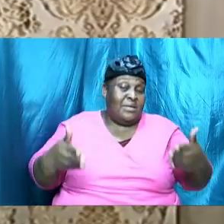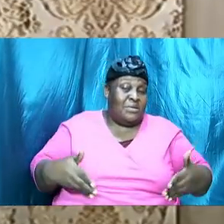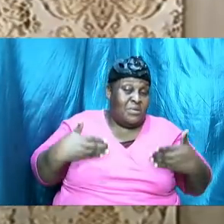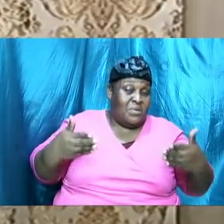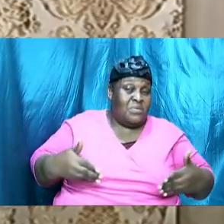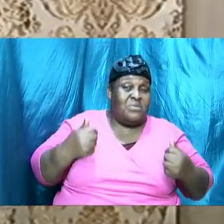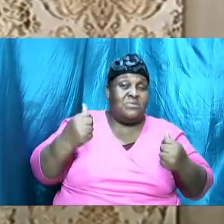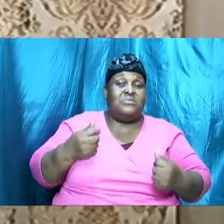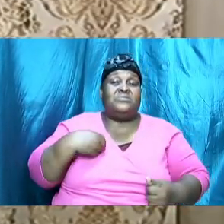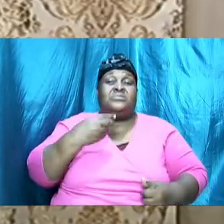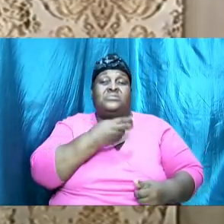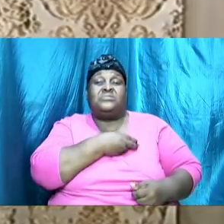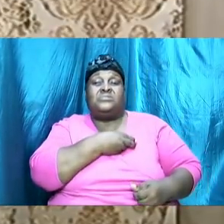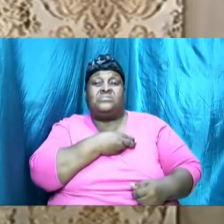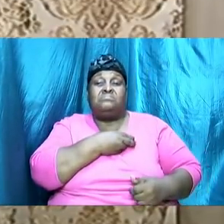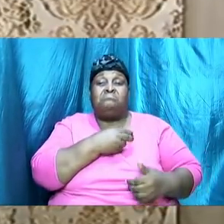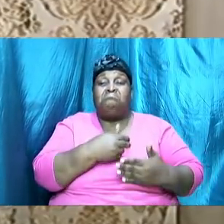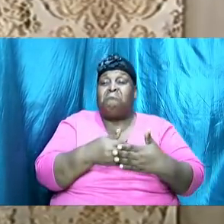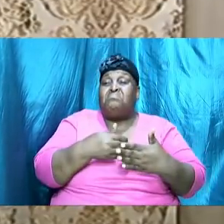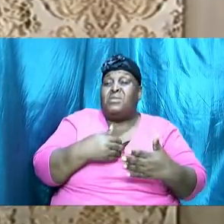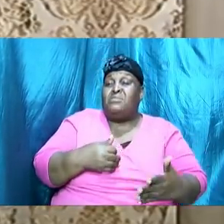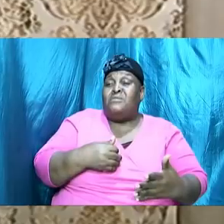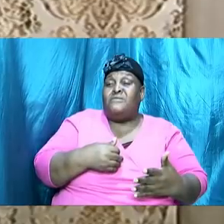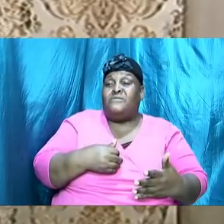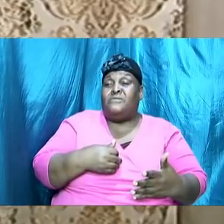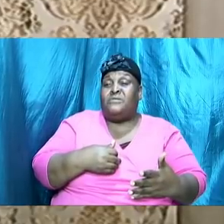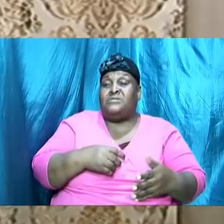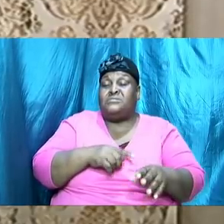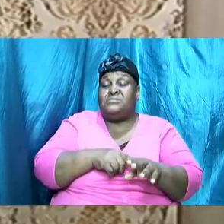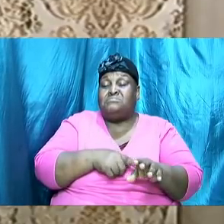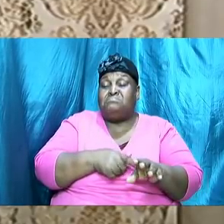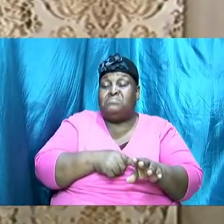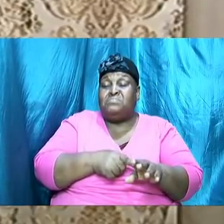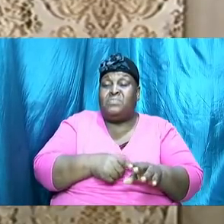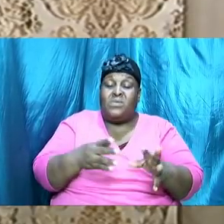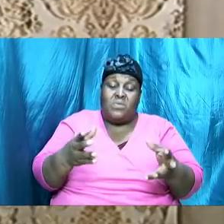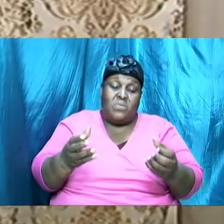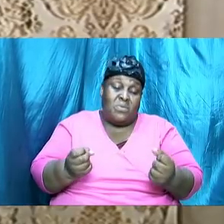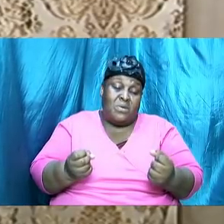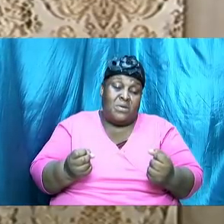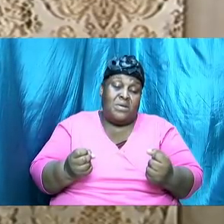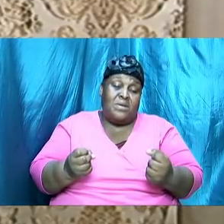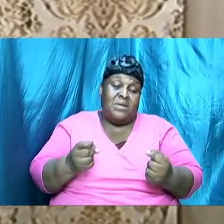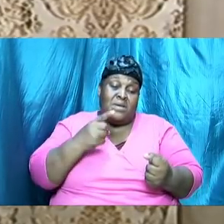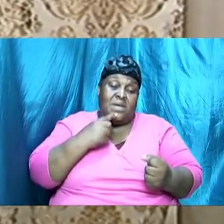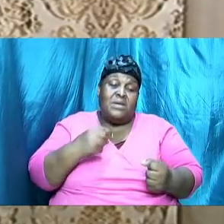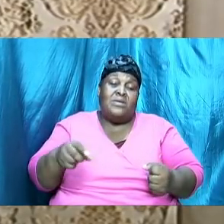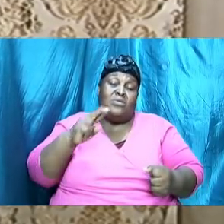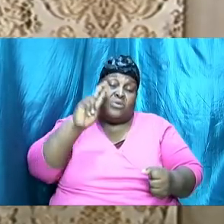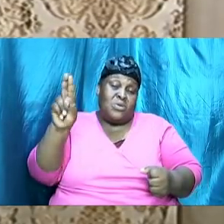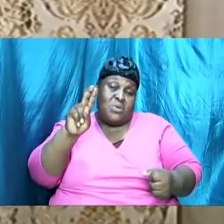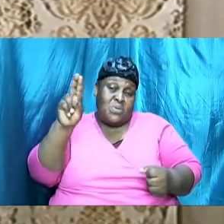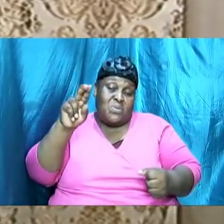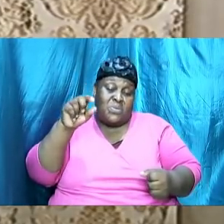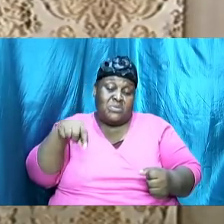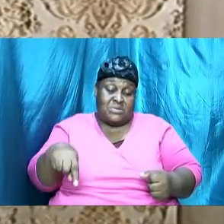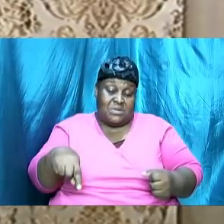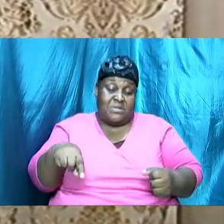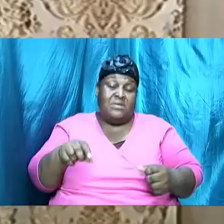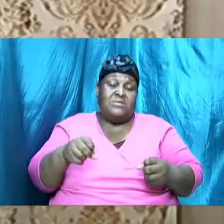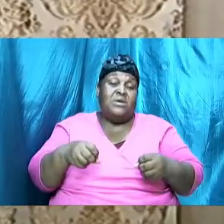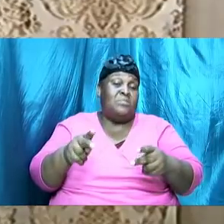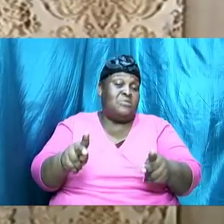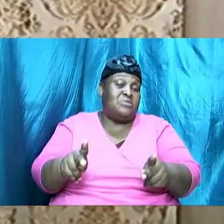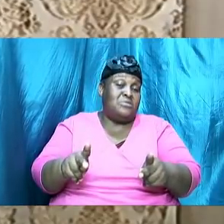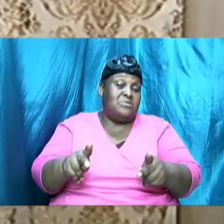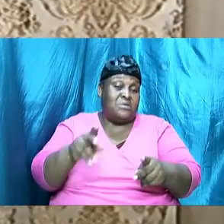us. Before we delve in, however, I would like to use this opportunity, brothers and